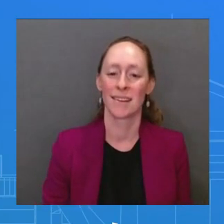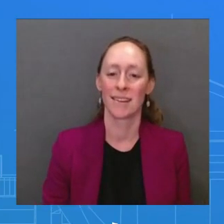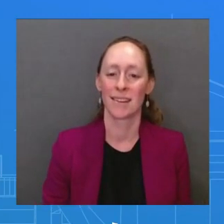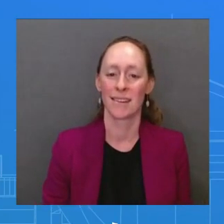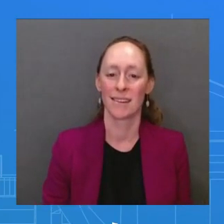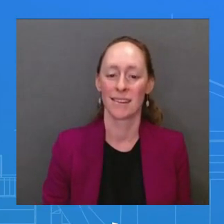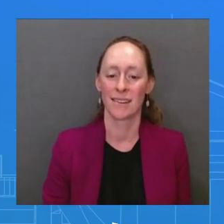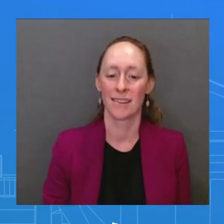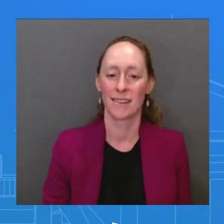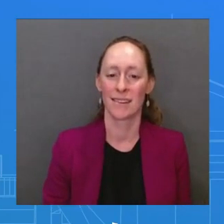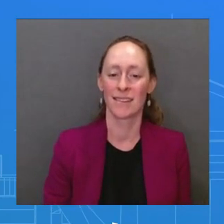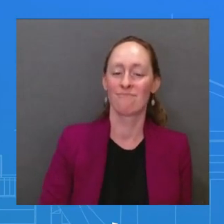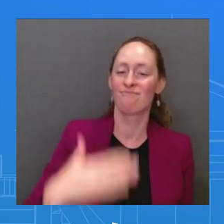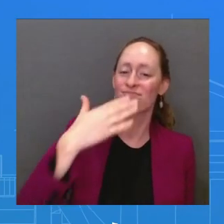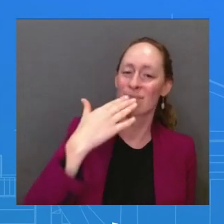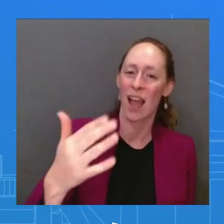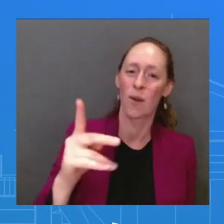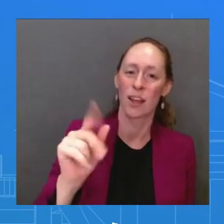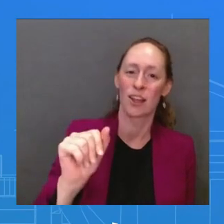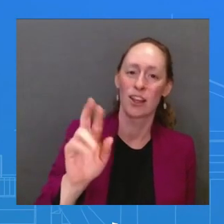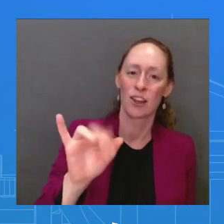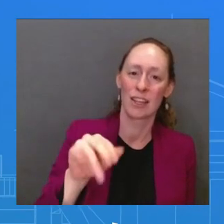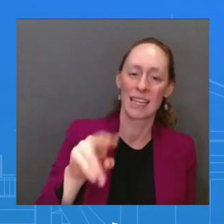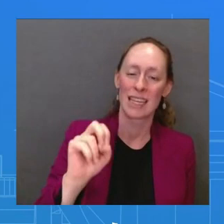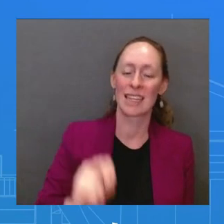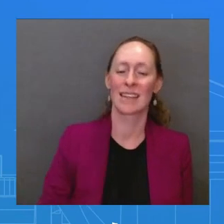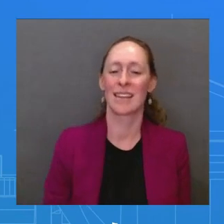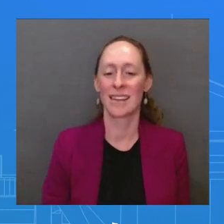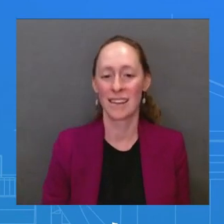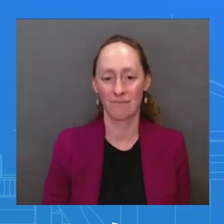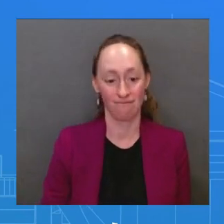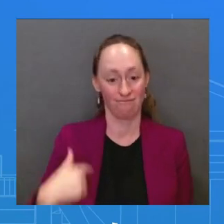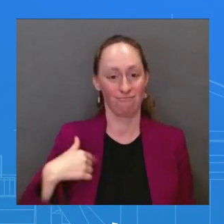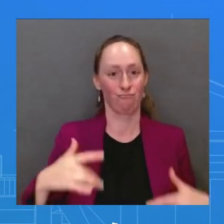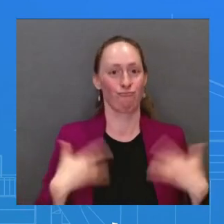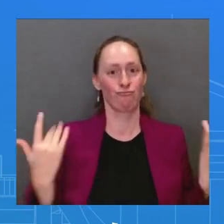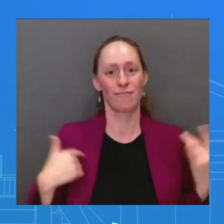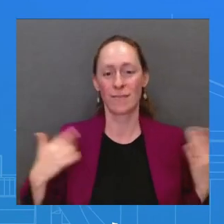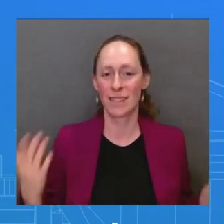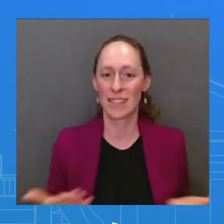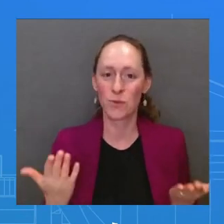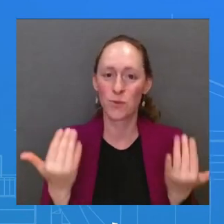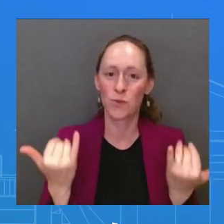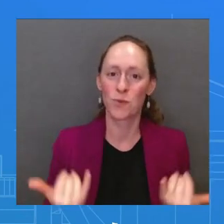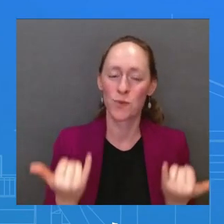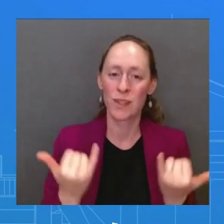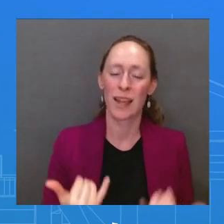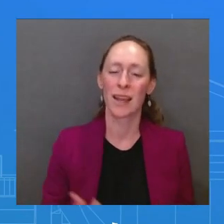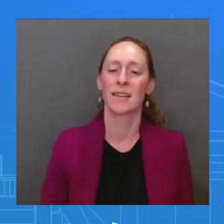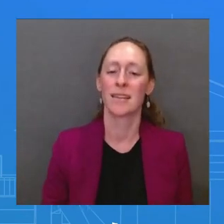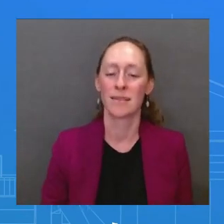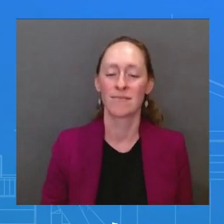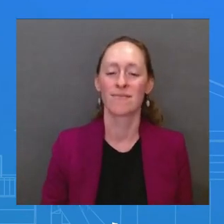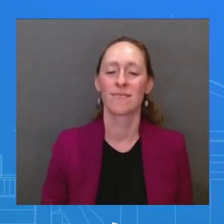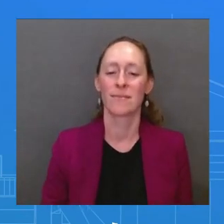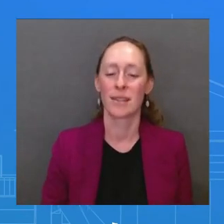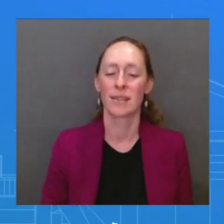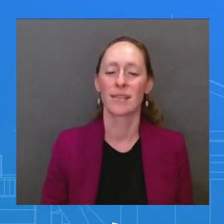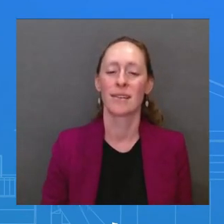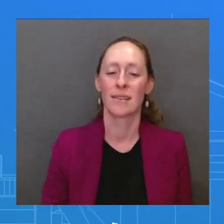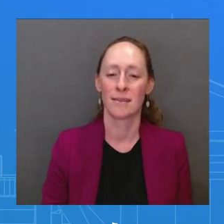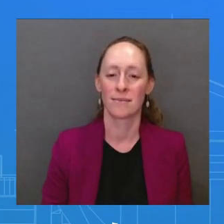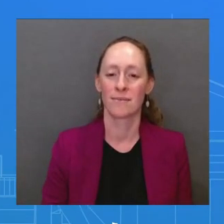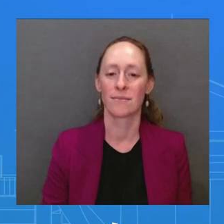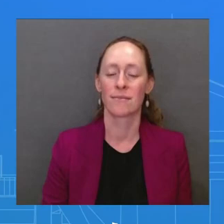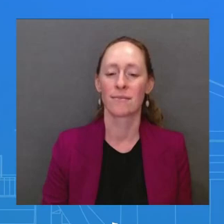for giving me the opportunity to be here today. And Corrine mentioned my patience. I'm going to test your patience for a moment because I'd like to take a few minutes at the